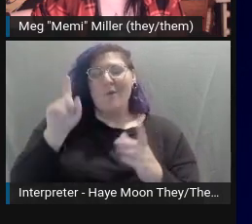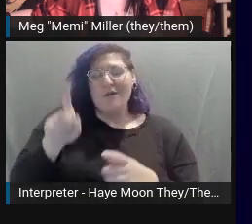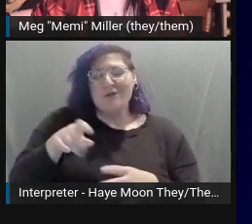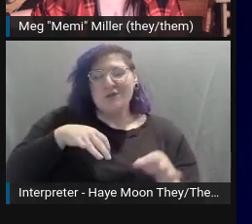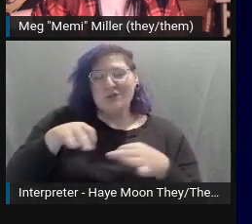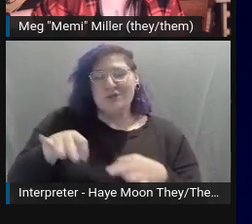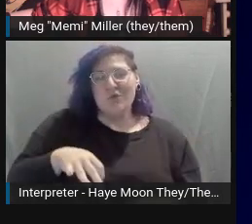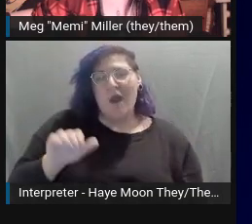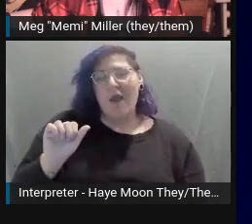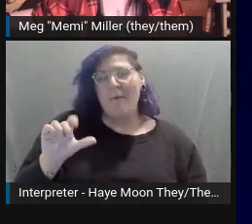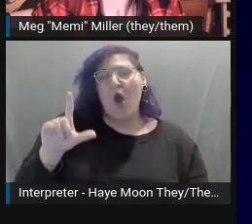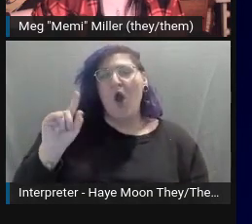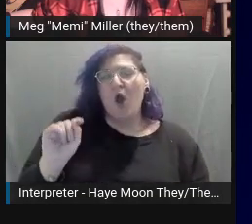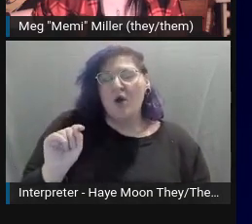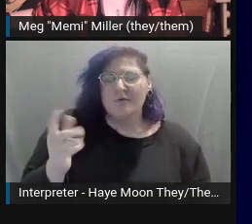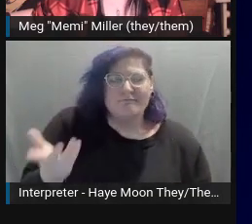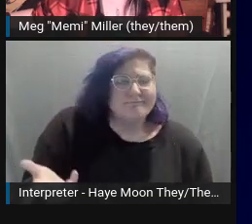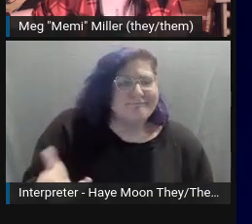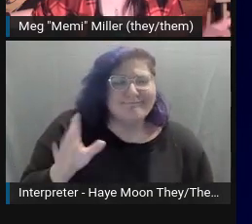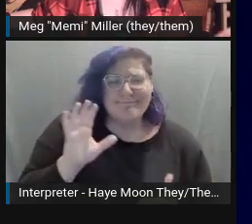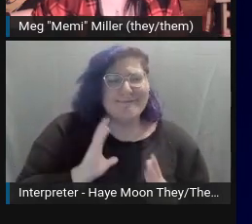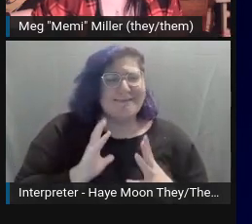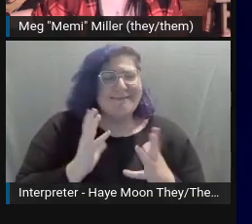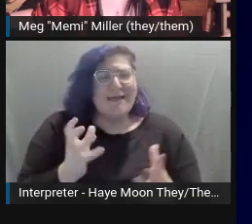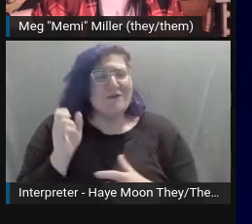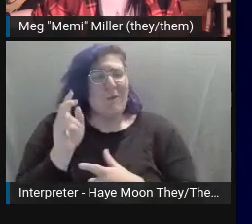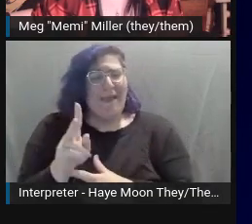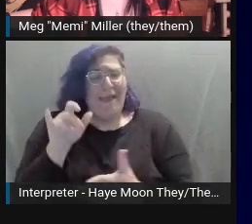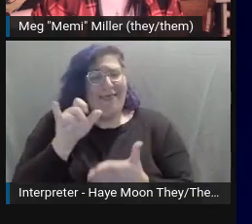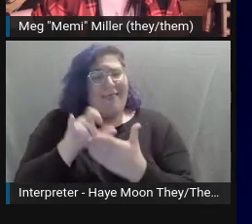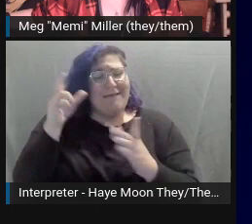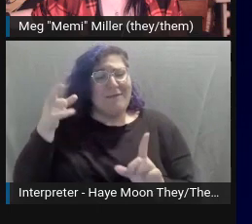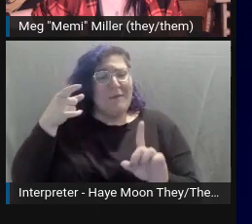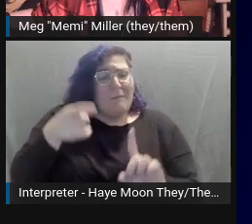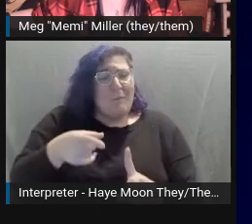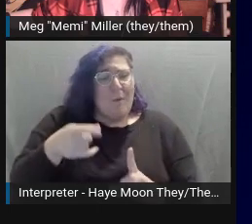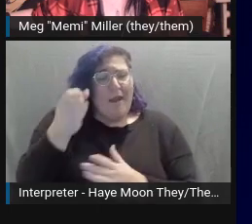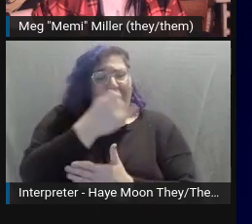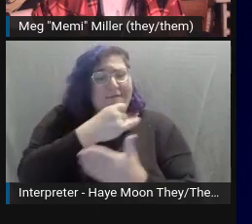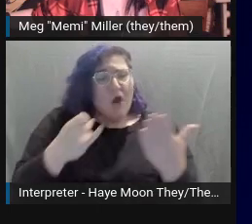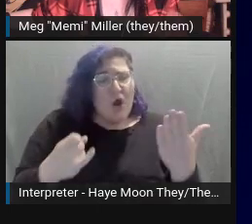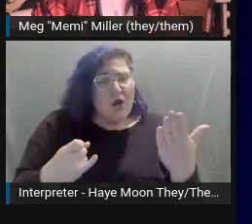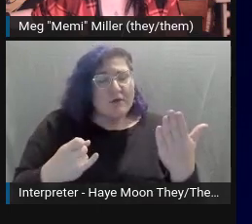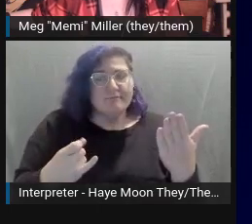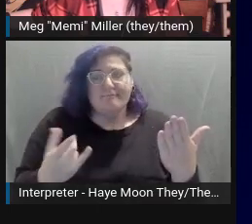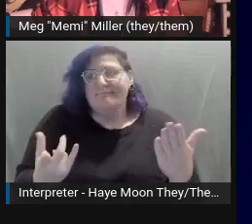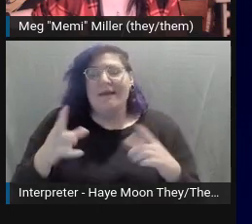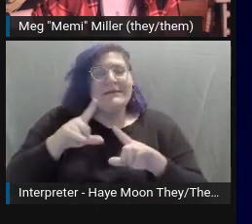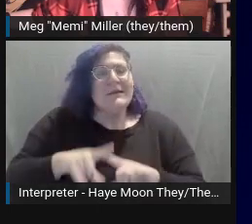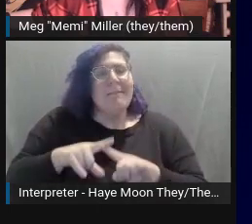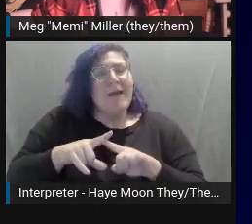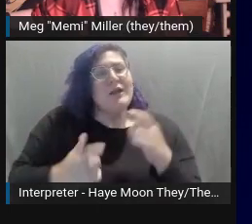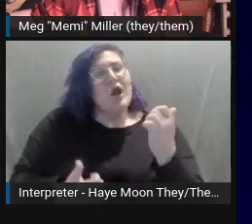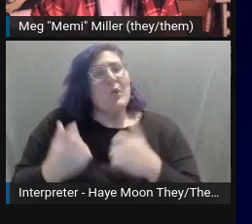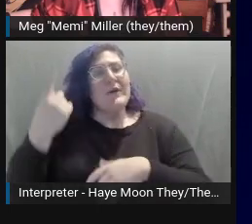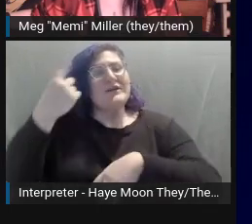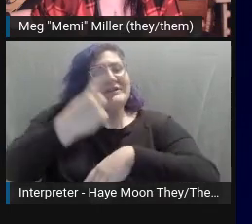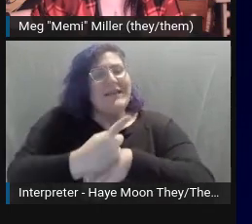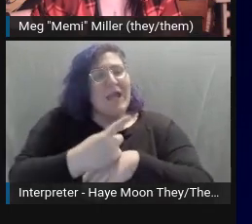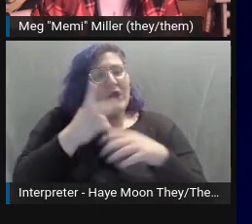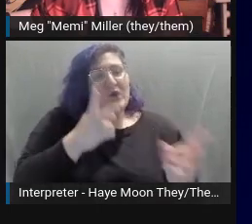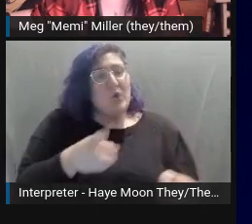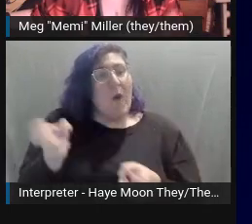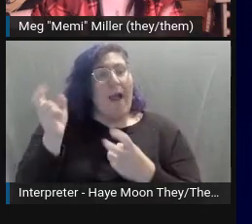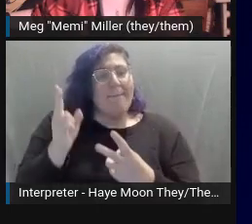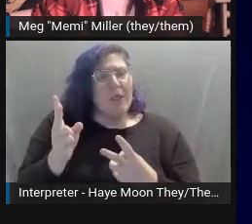intended to evoke different feelings for different people. And depending on which day you upload this, you could feel more like the dragon or more like the soldier.